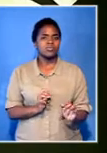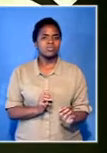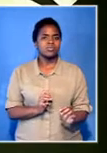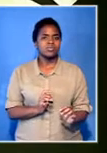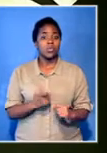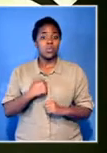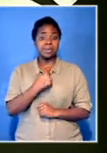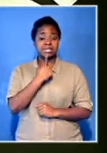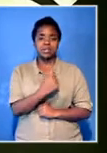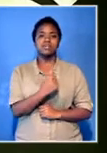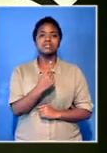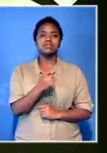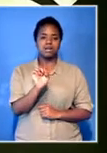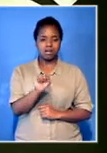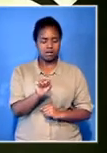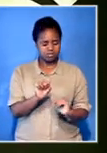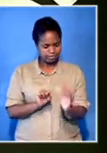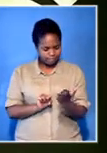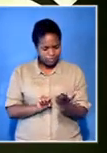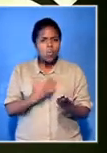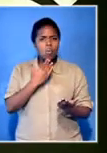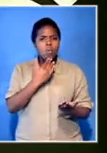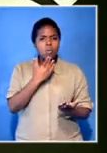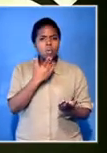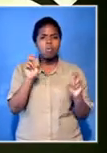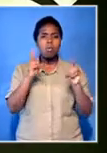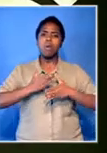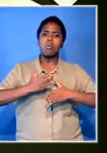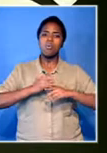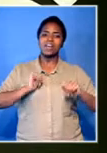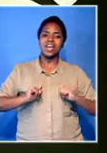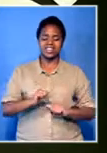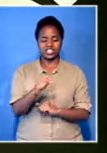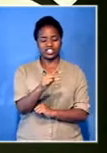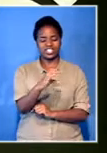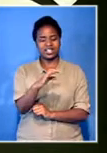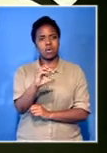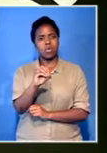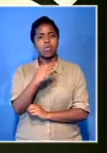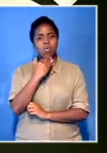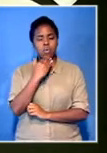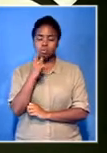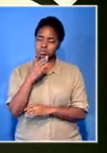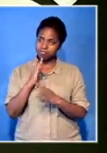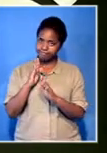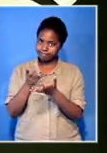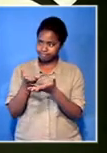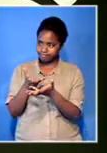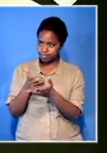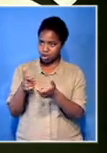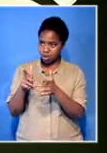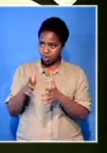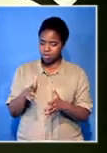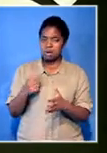the current proposal of the board on who should be the acting GCEO to our lawyers to look at, and we hope to, within the next few days,